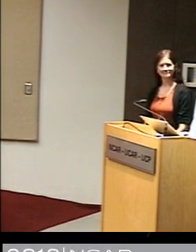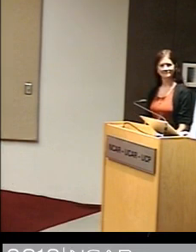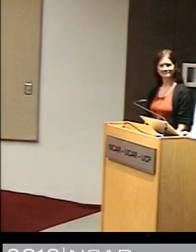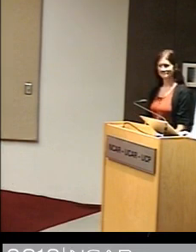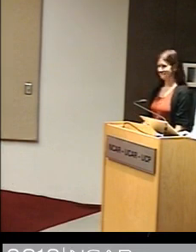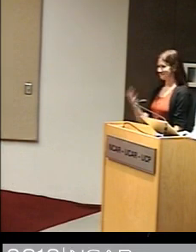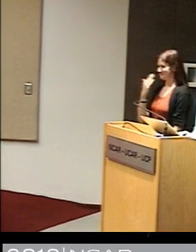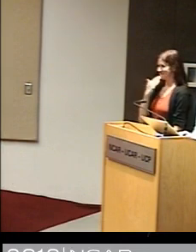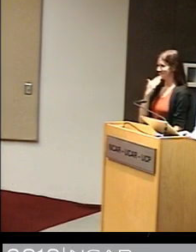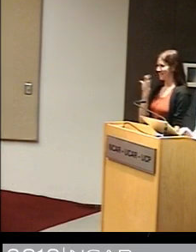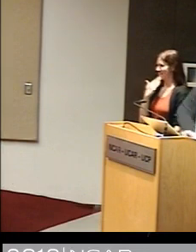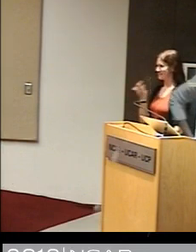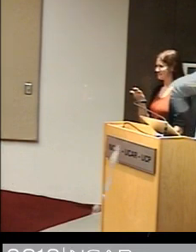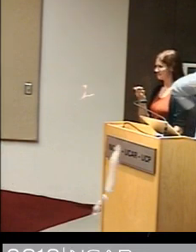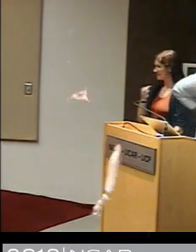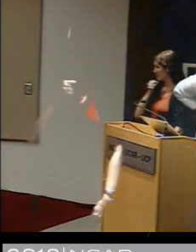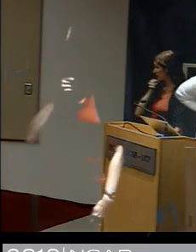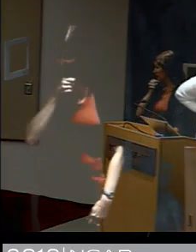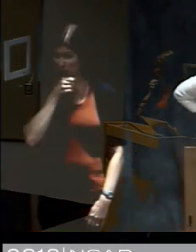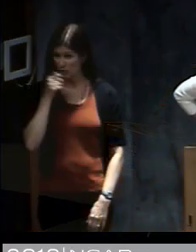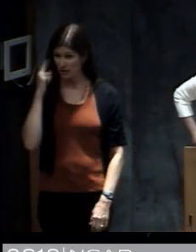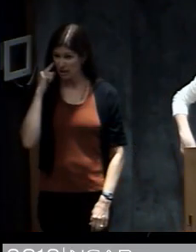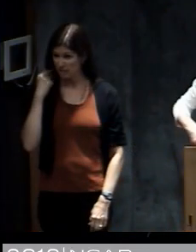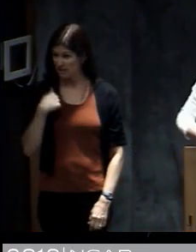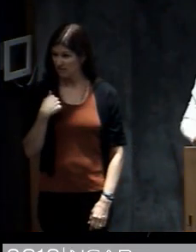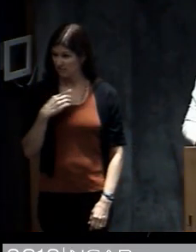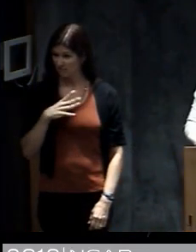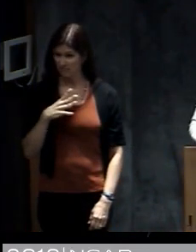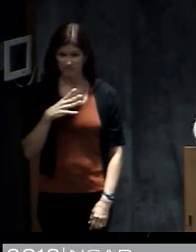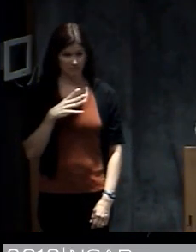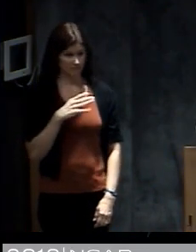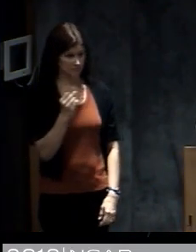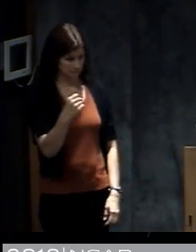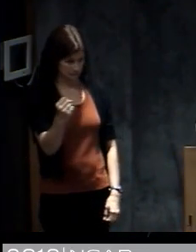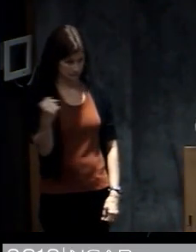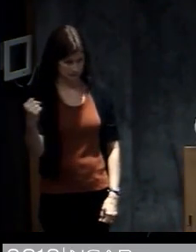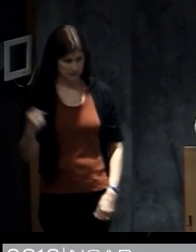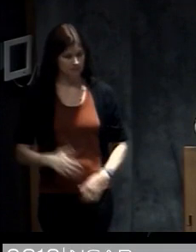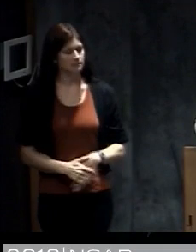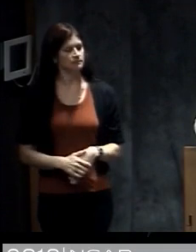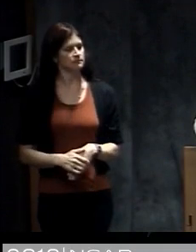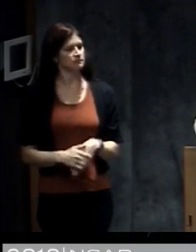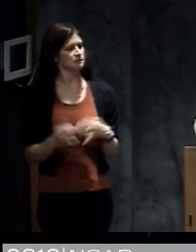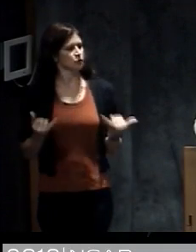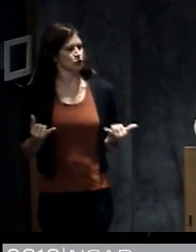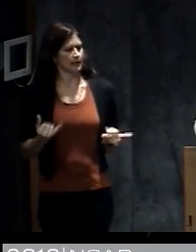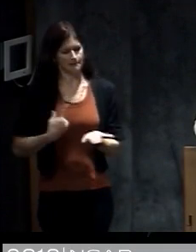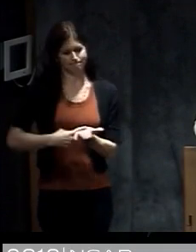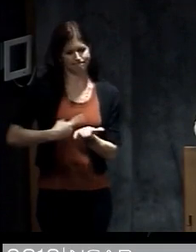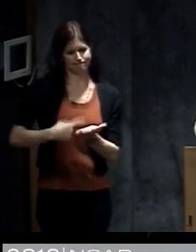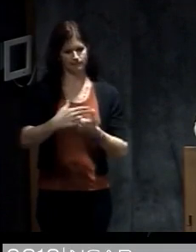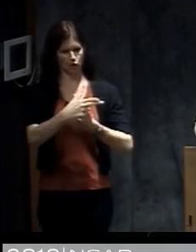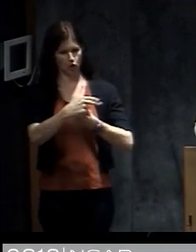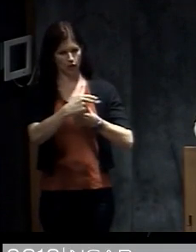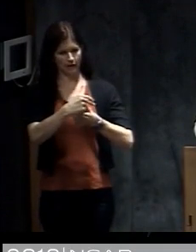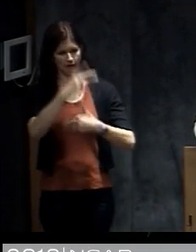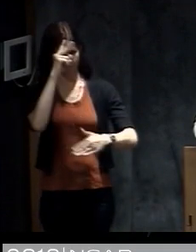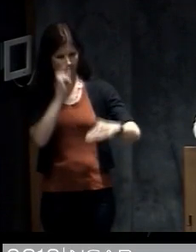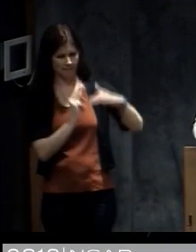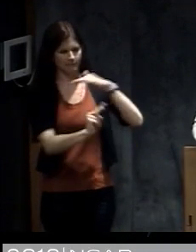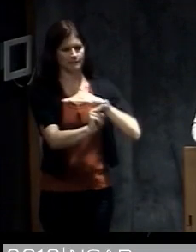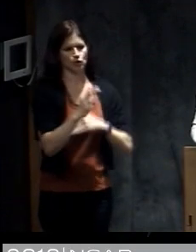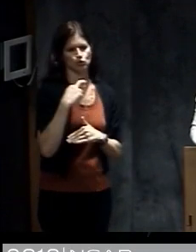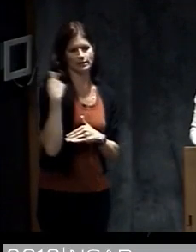So thank you. Is the microphone sound okay? Yes. Okay. So today I'll be talking about hurricane forecasting and risk communication